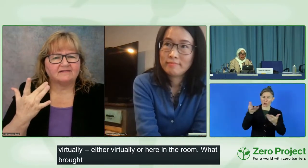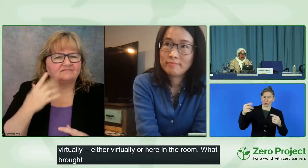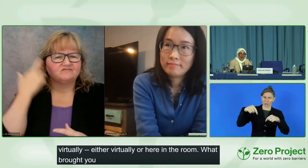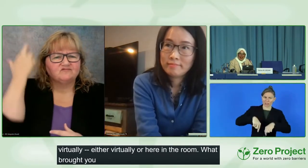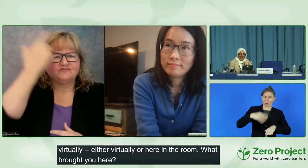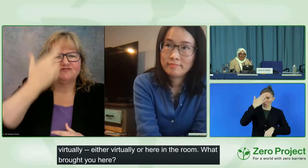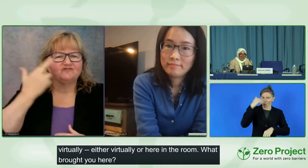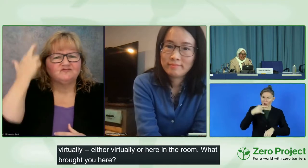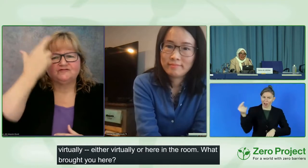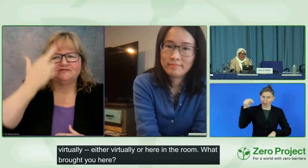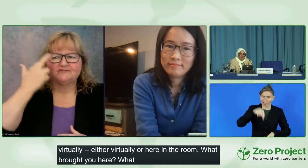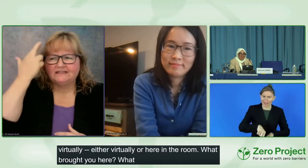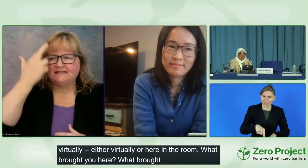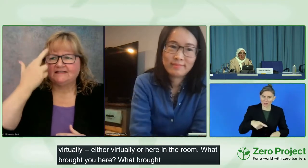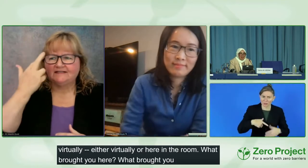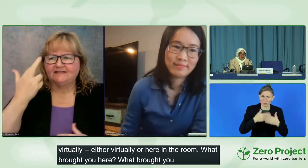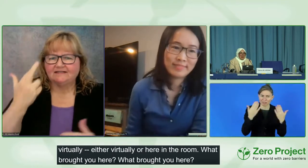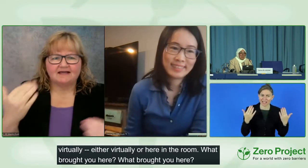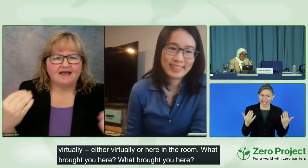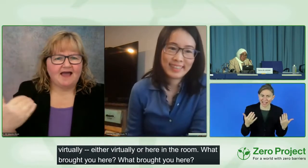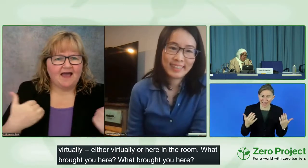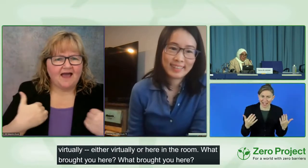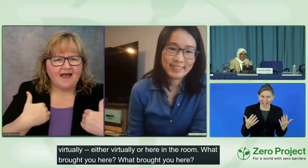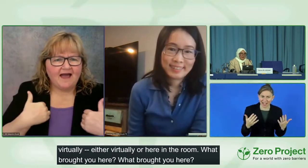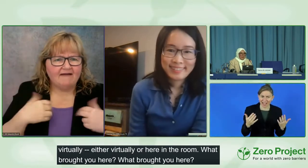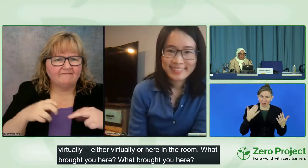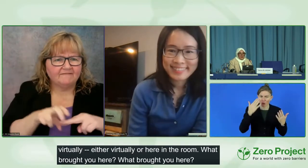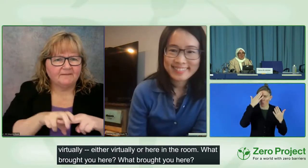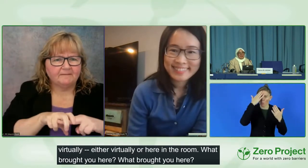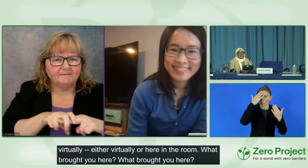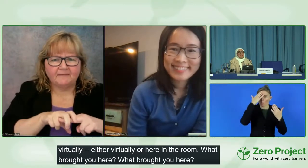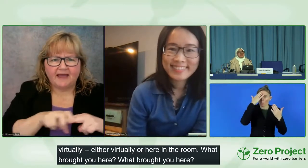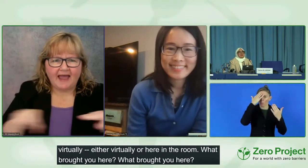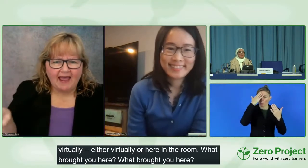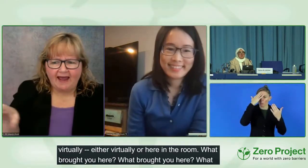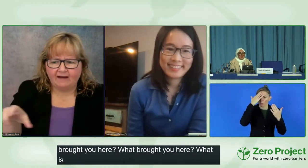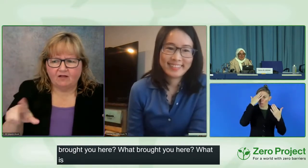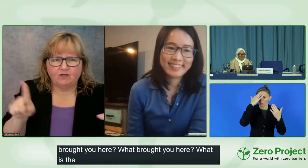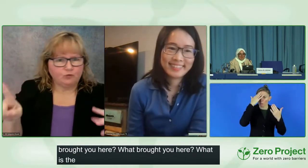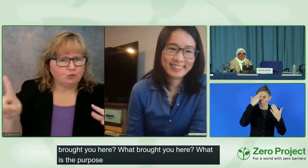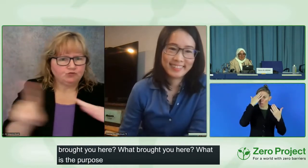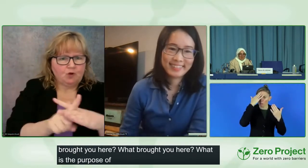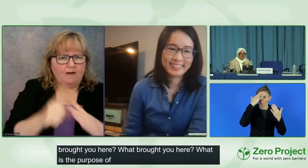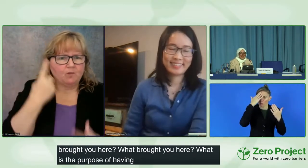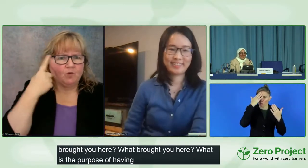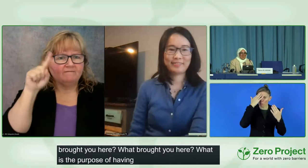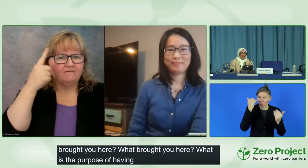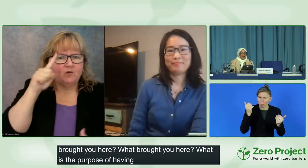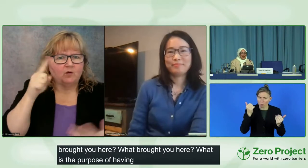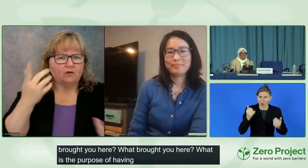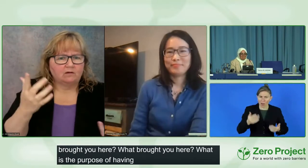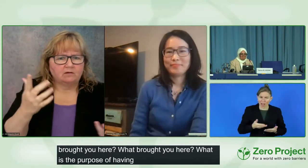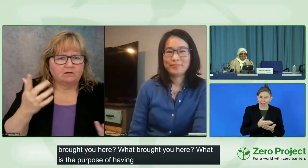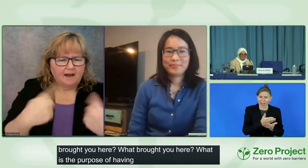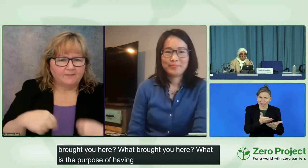being a participant in this conference for you?